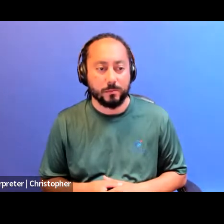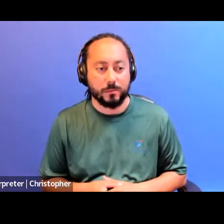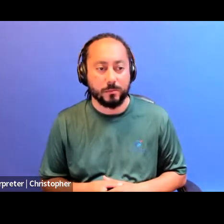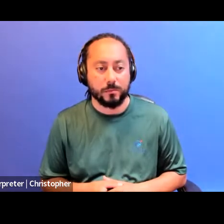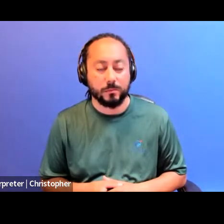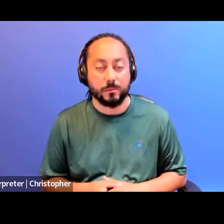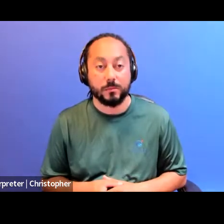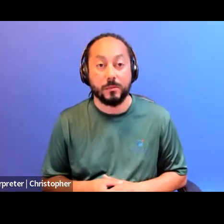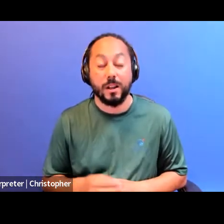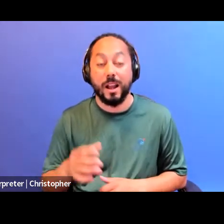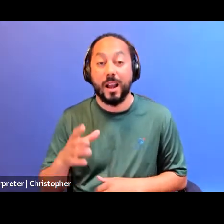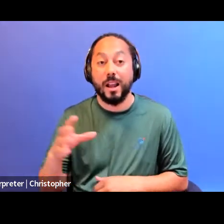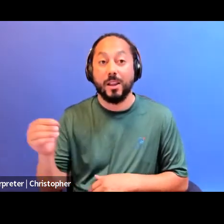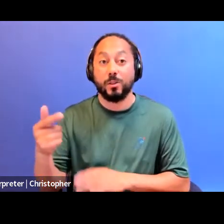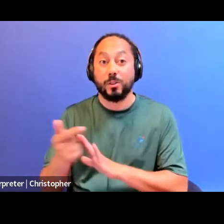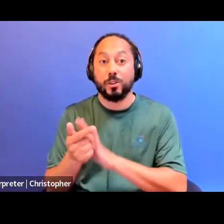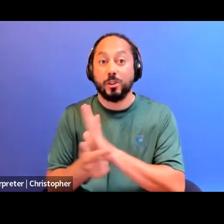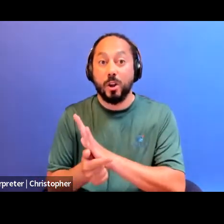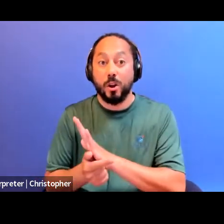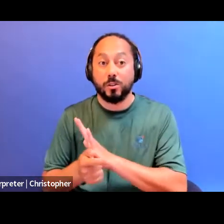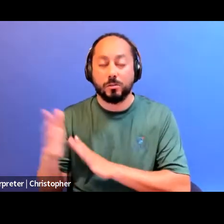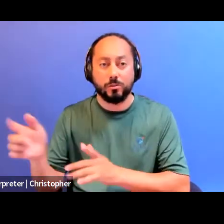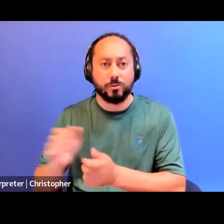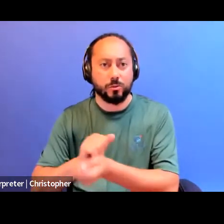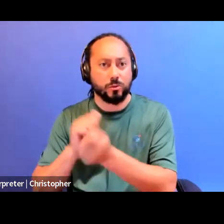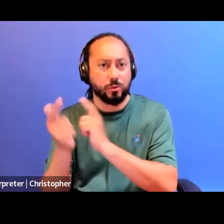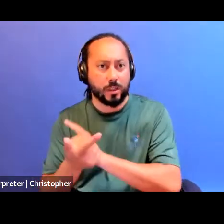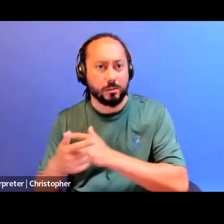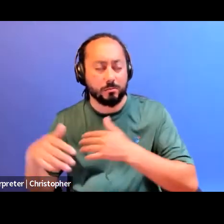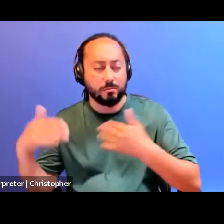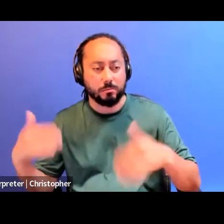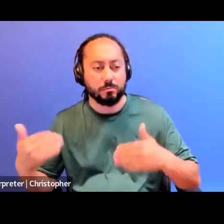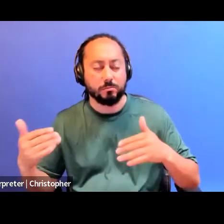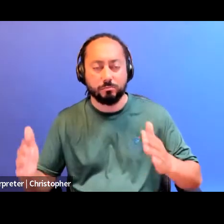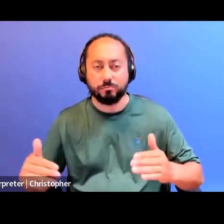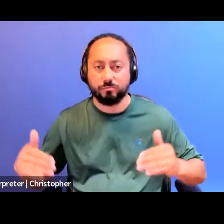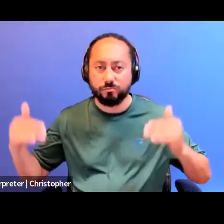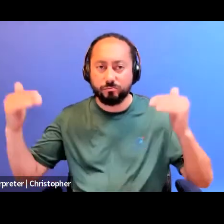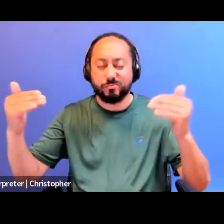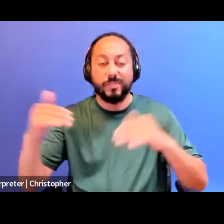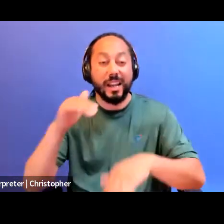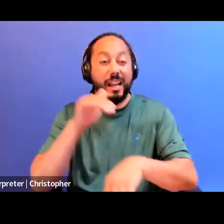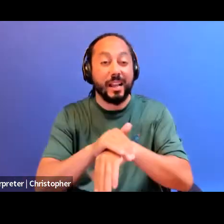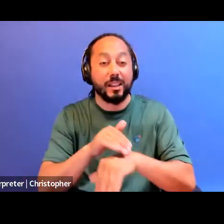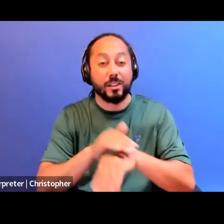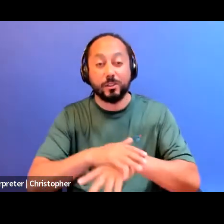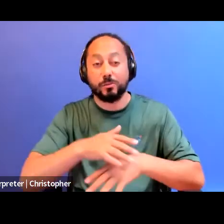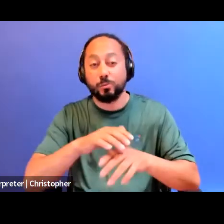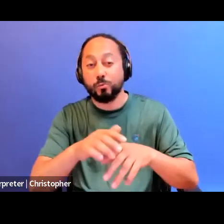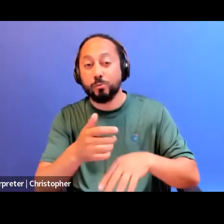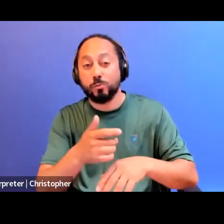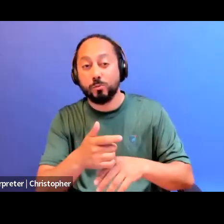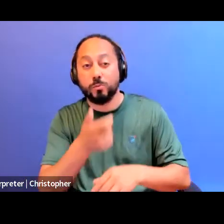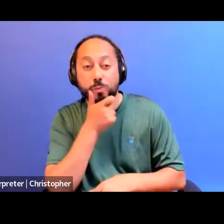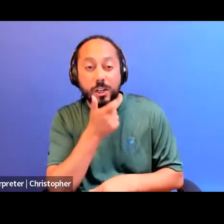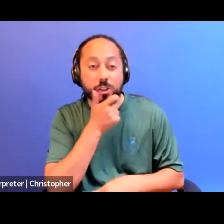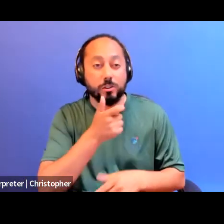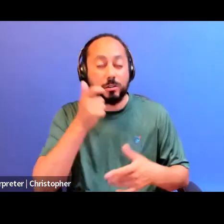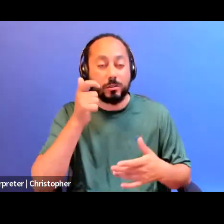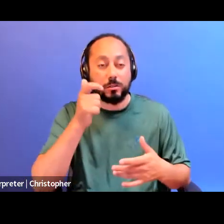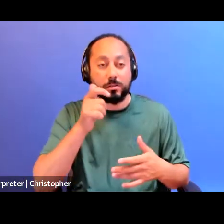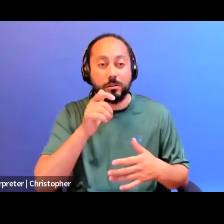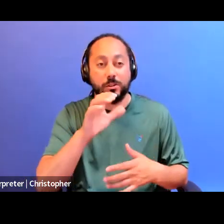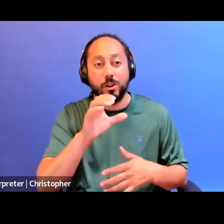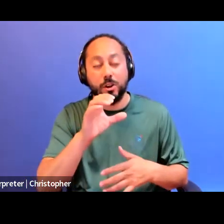you know, above and beyond these English-British common law, which is the current system that